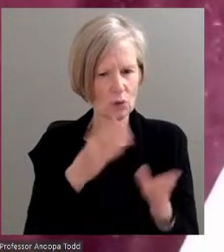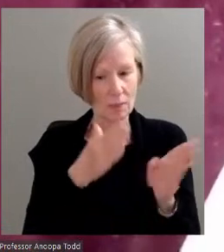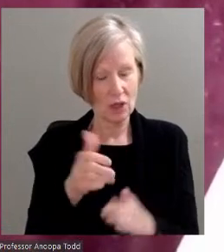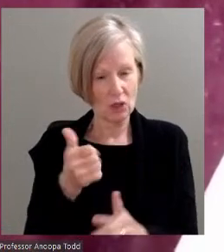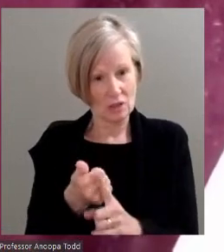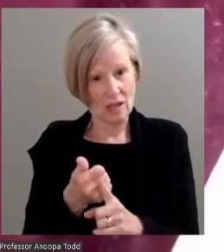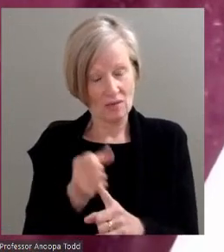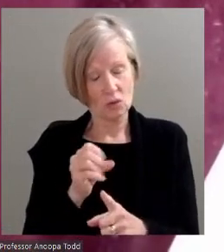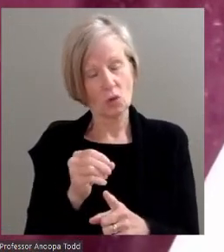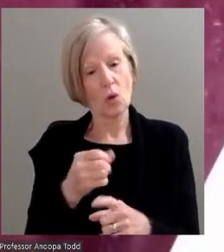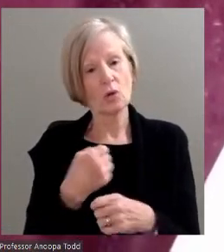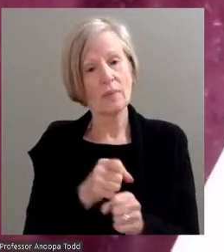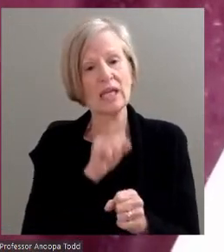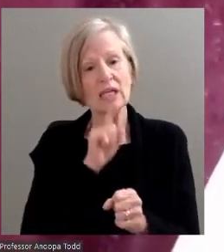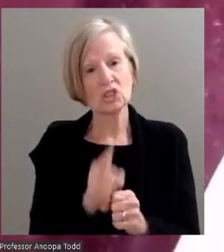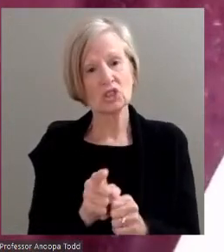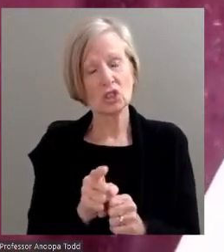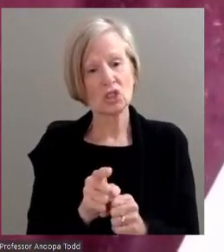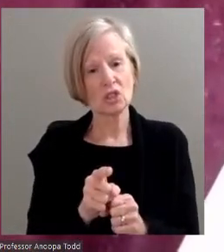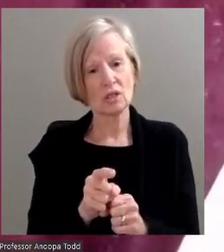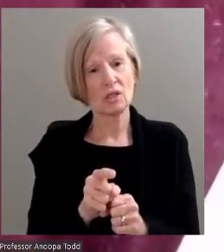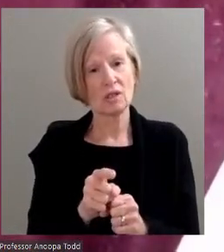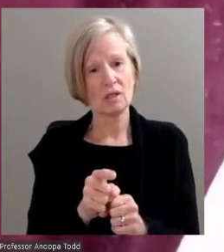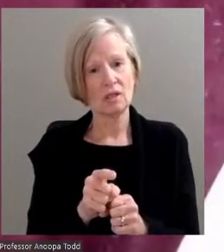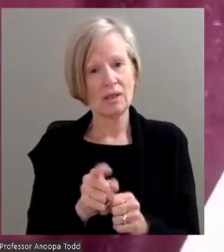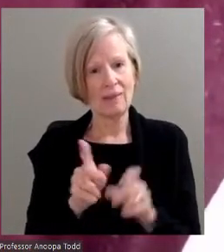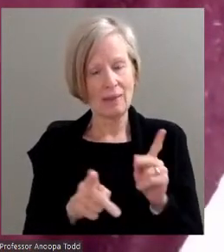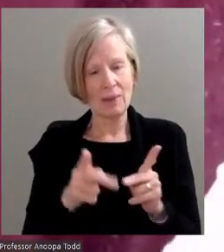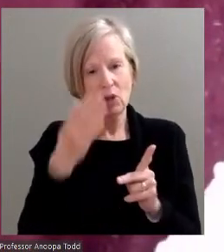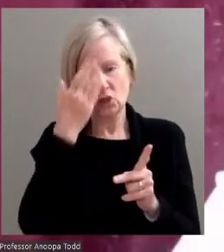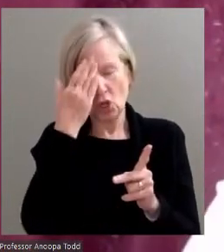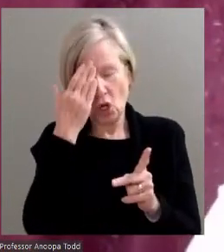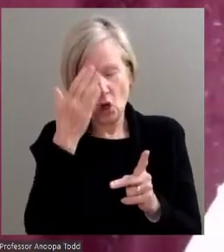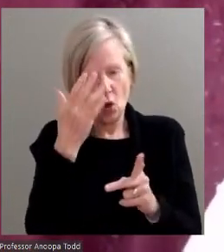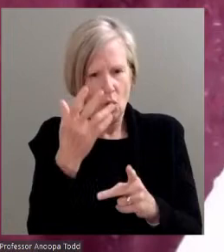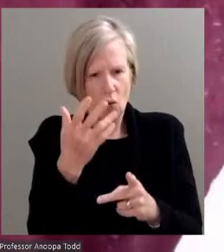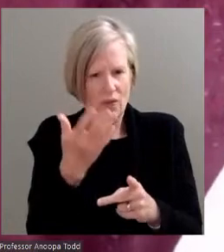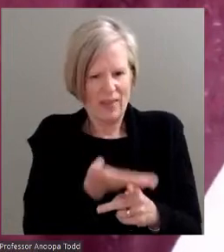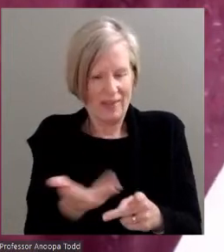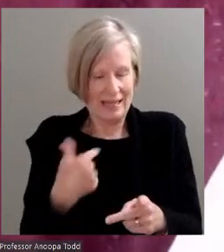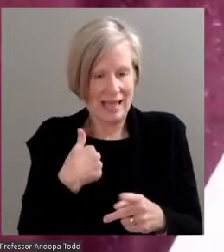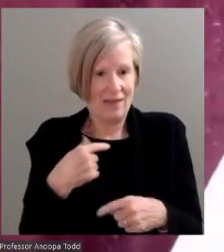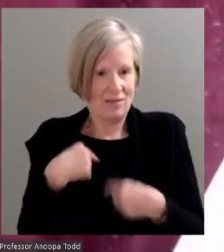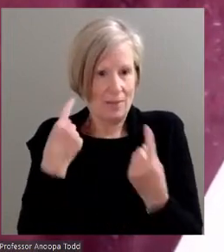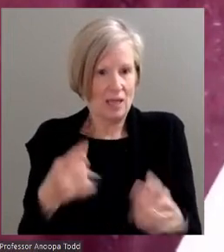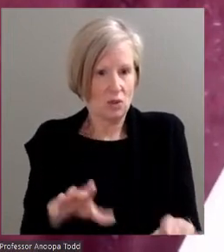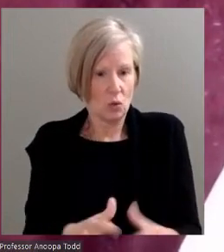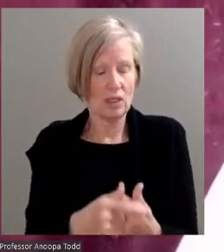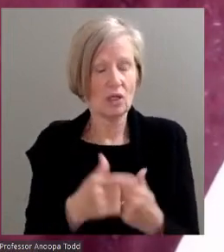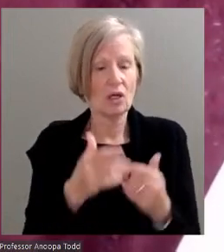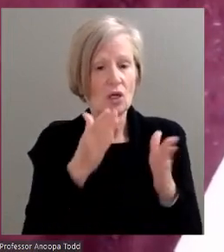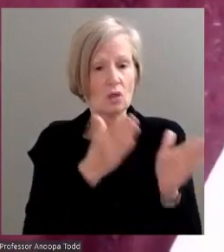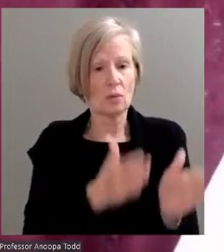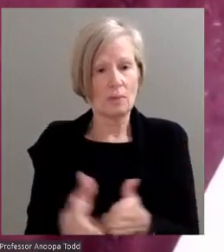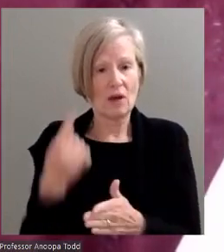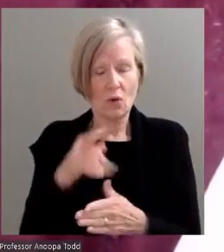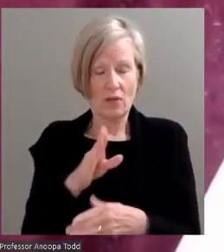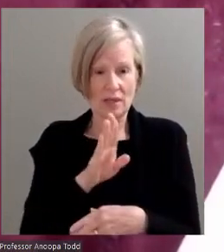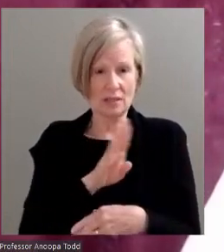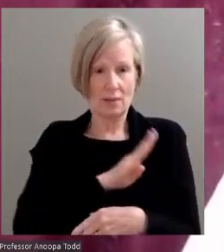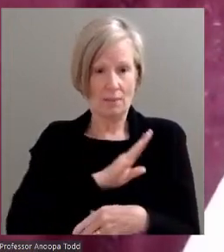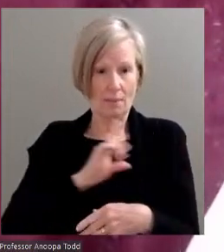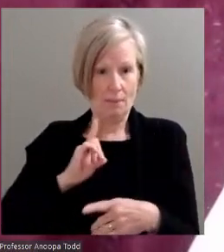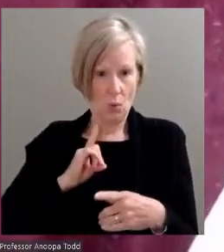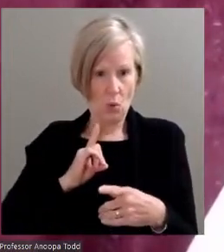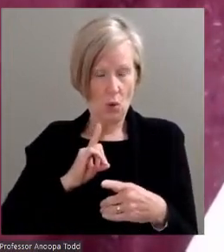sure that the people know what kind of things I've been doing is really important. To prepare for this board position, I took a summer